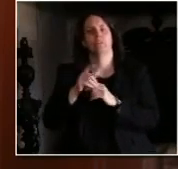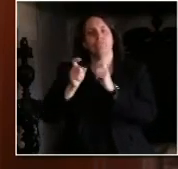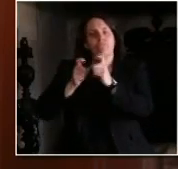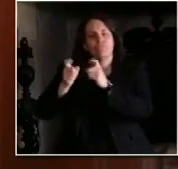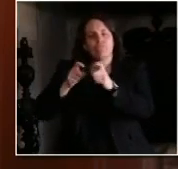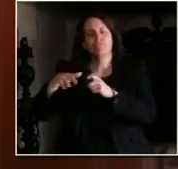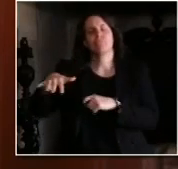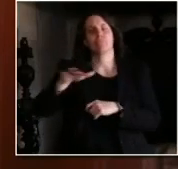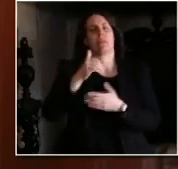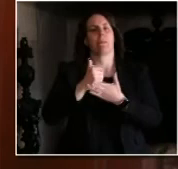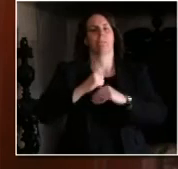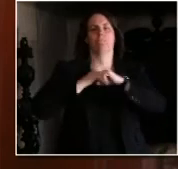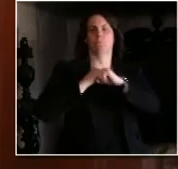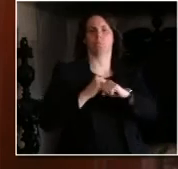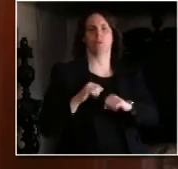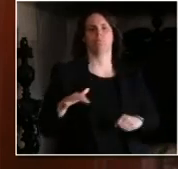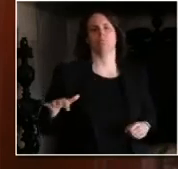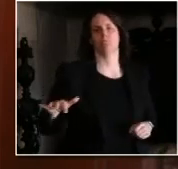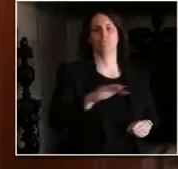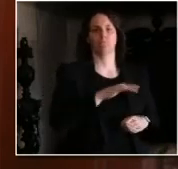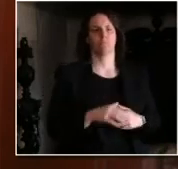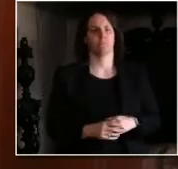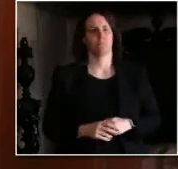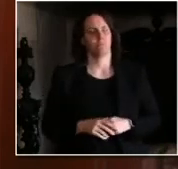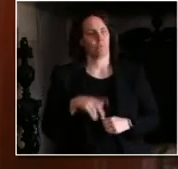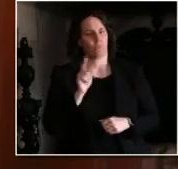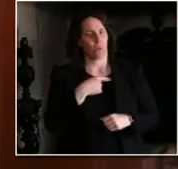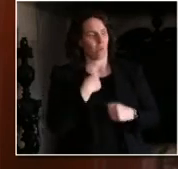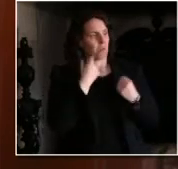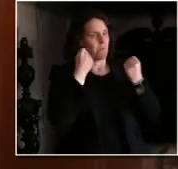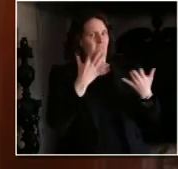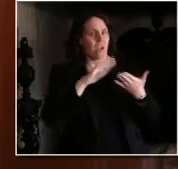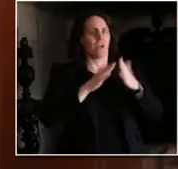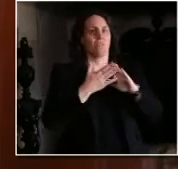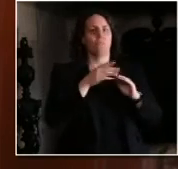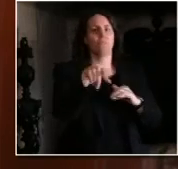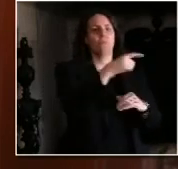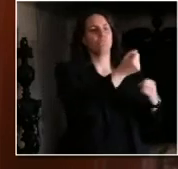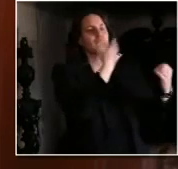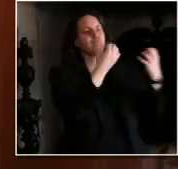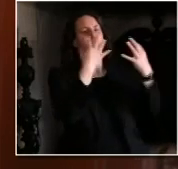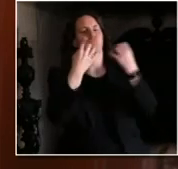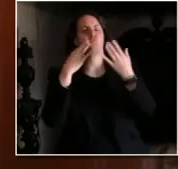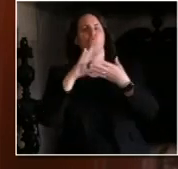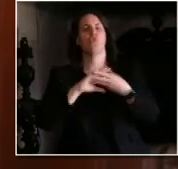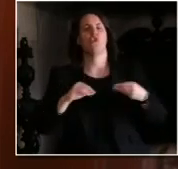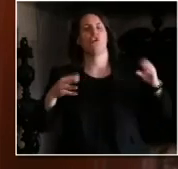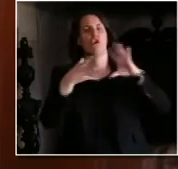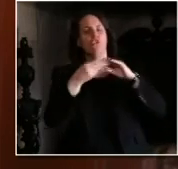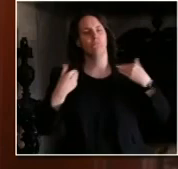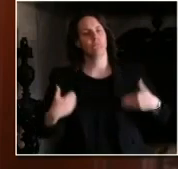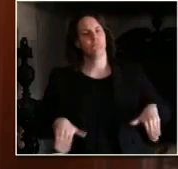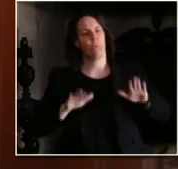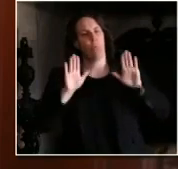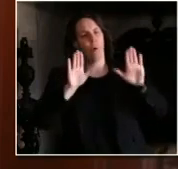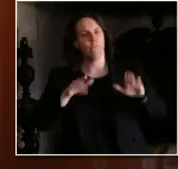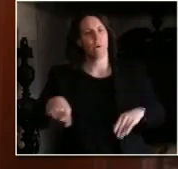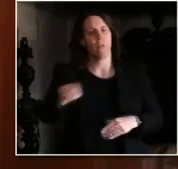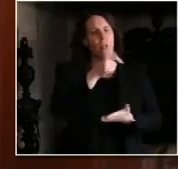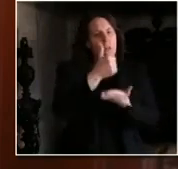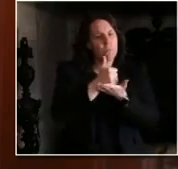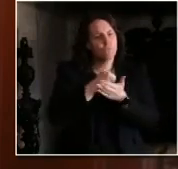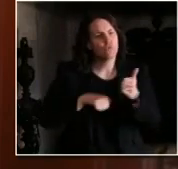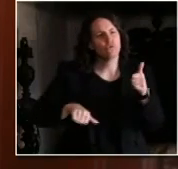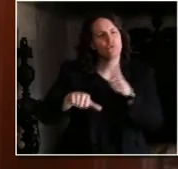across our state. Like Mrs. Krieger from Mountain Bay Elementary, who reads a chapter from a book to her students every